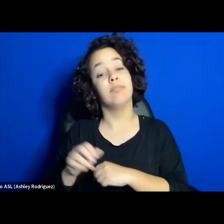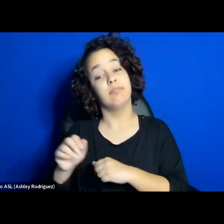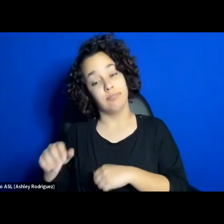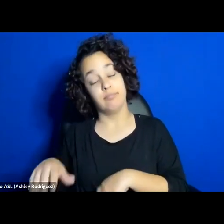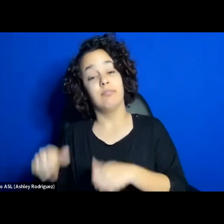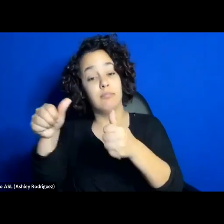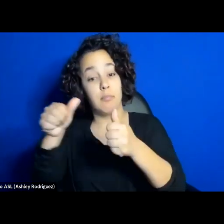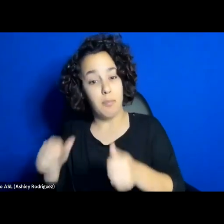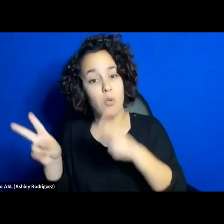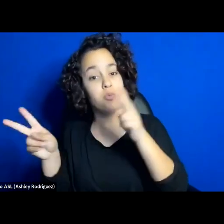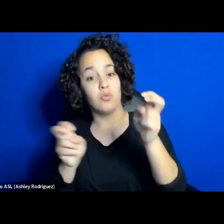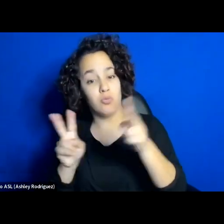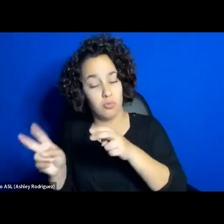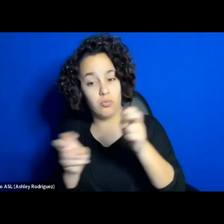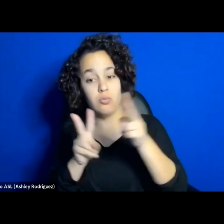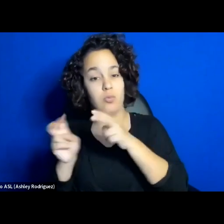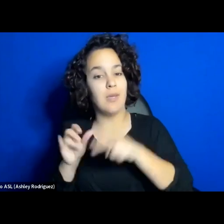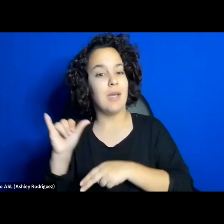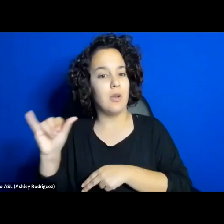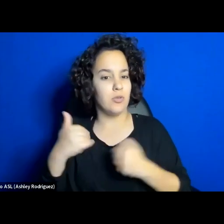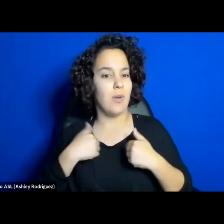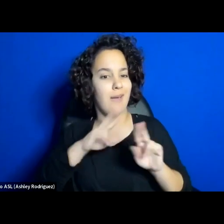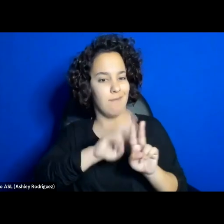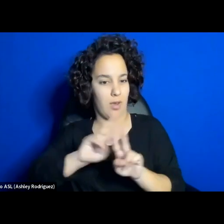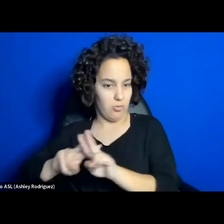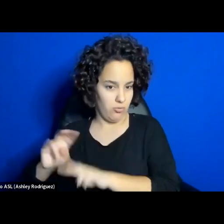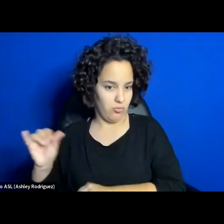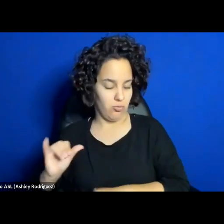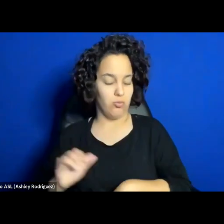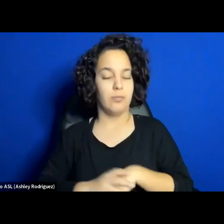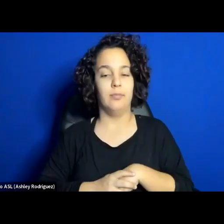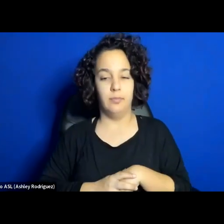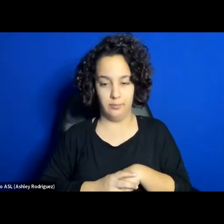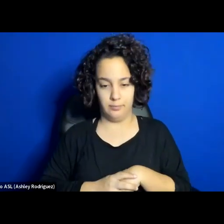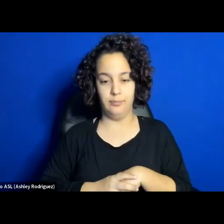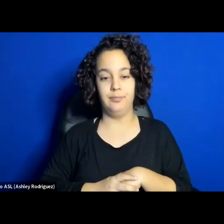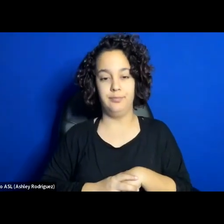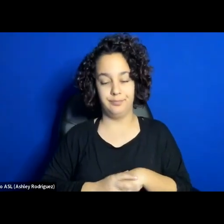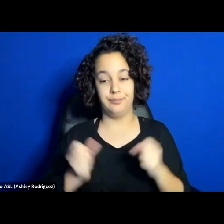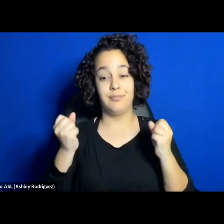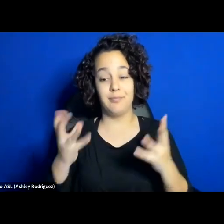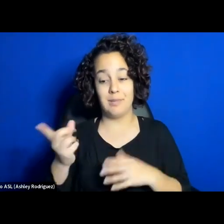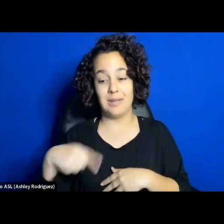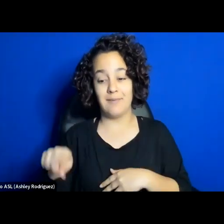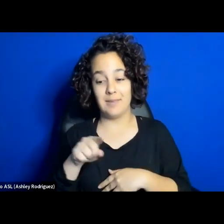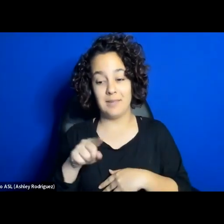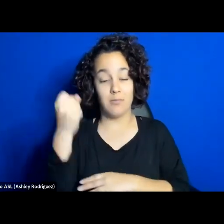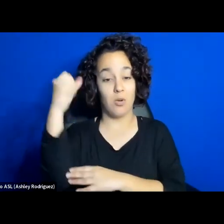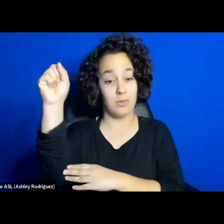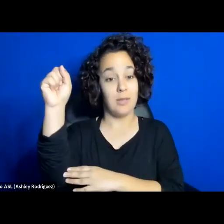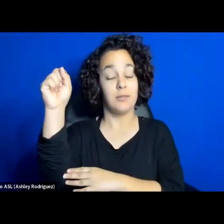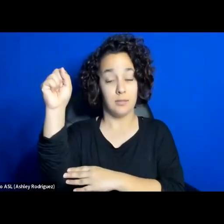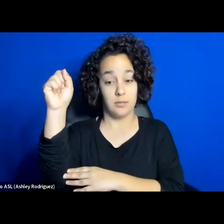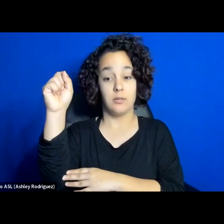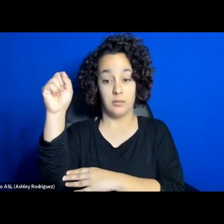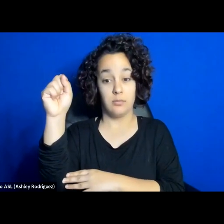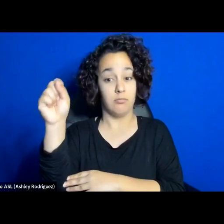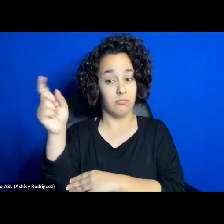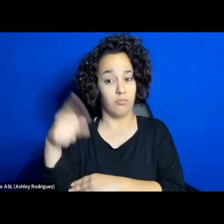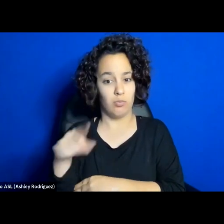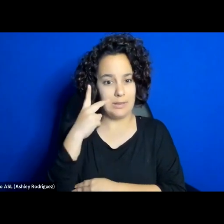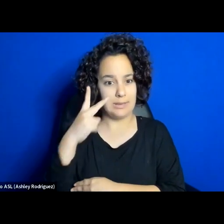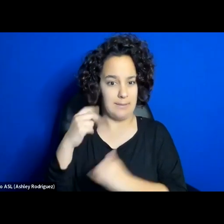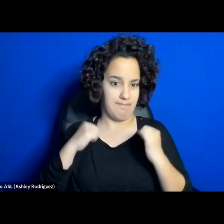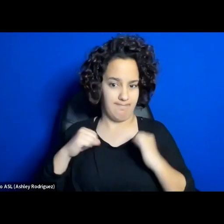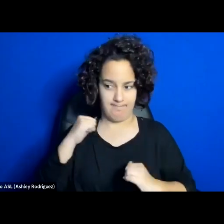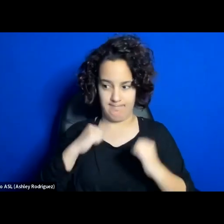slogans on social media. A remarkable feature shared by many of these protests is that, as performative acts, they